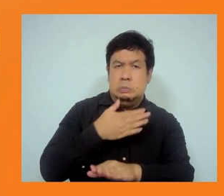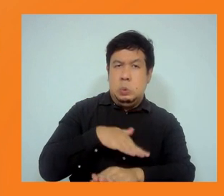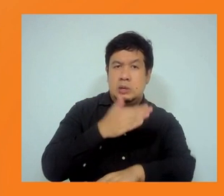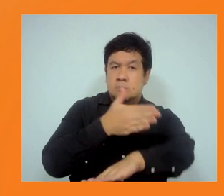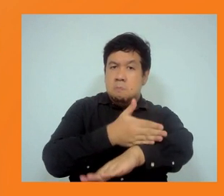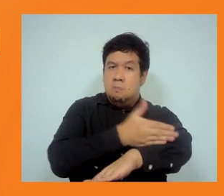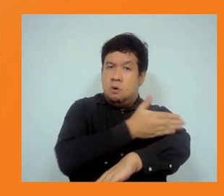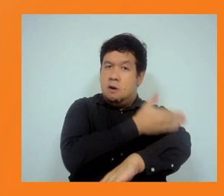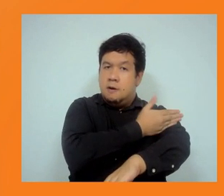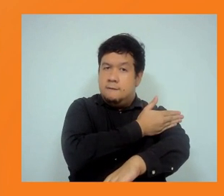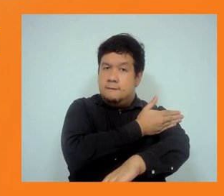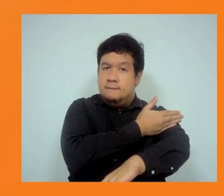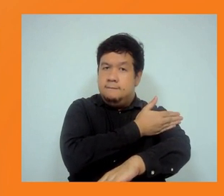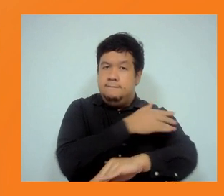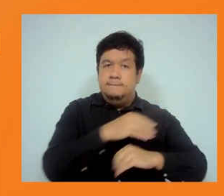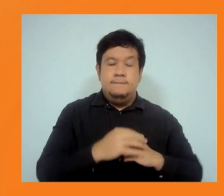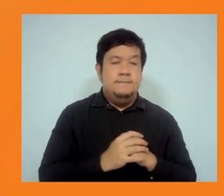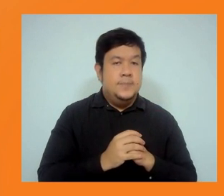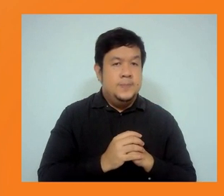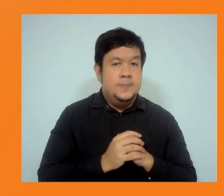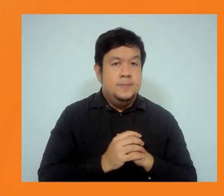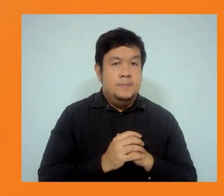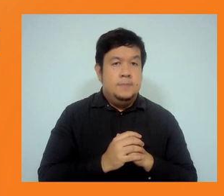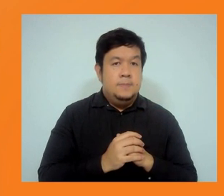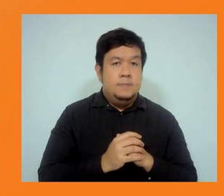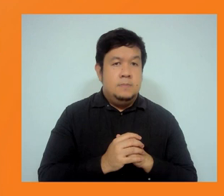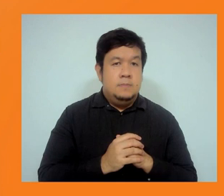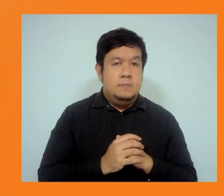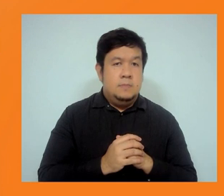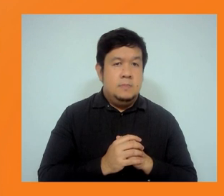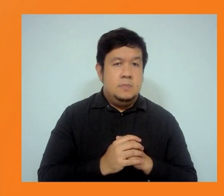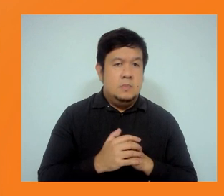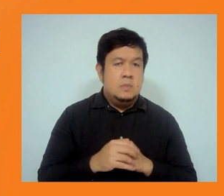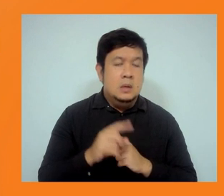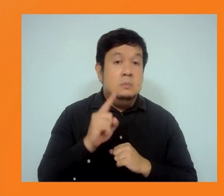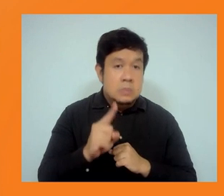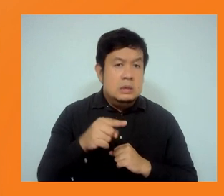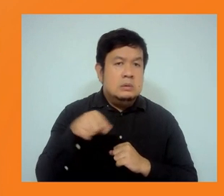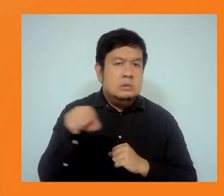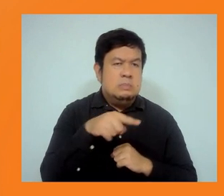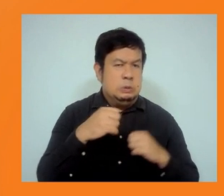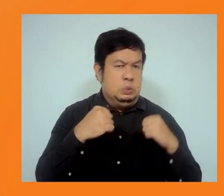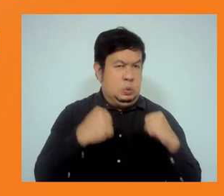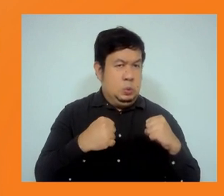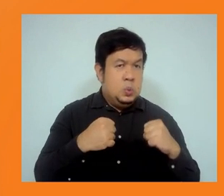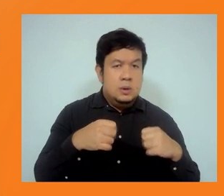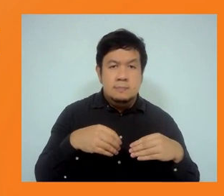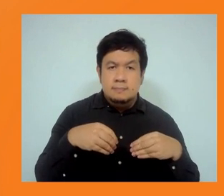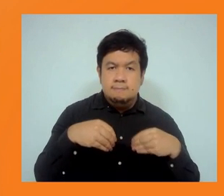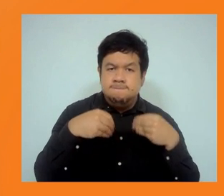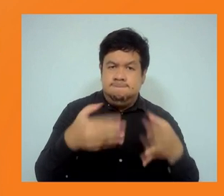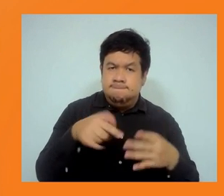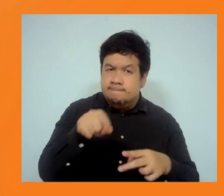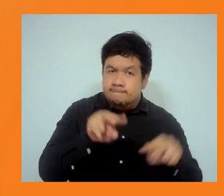to include here is really pushing more upstream. We need to give more emphasis to alternatives assessment and to avoiding